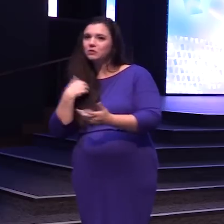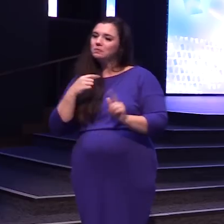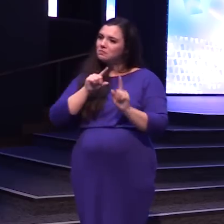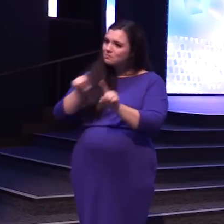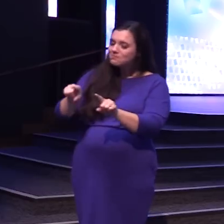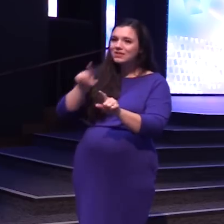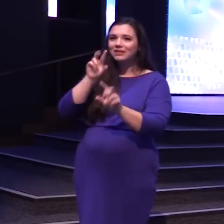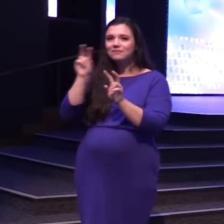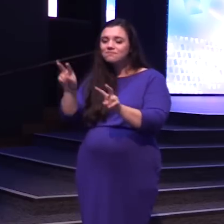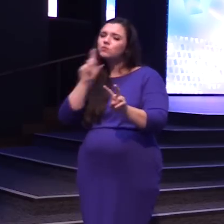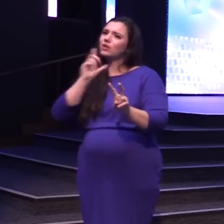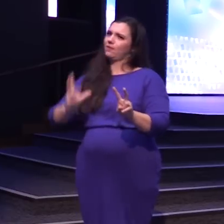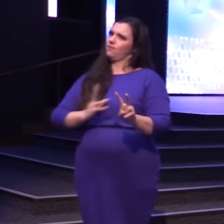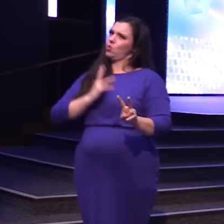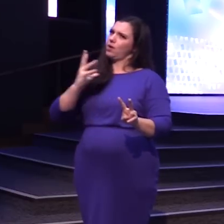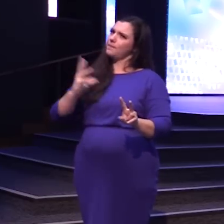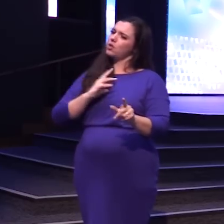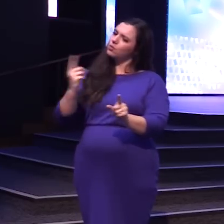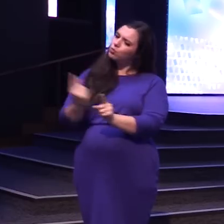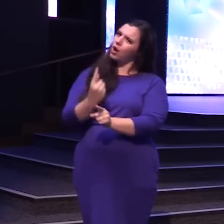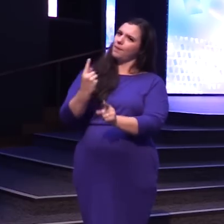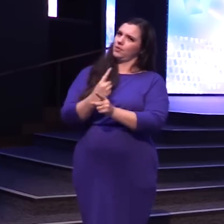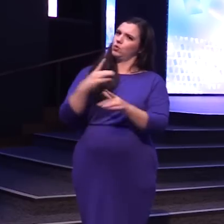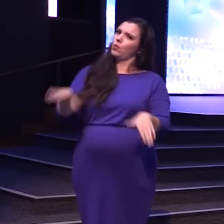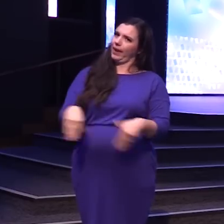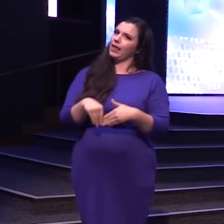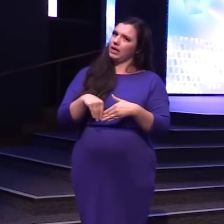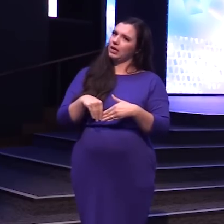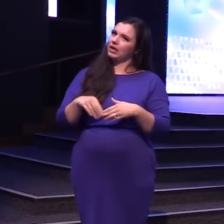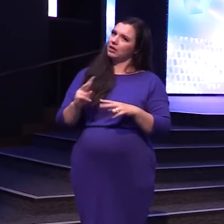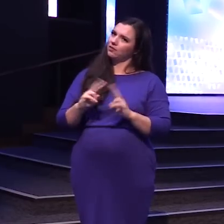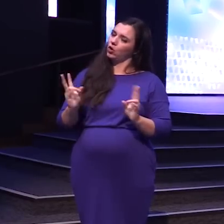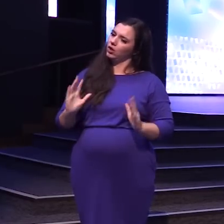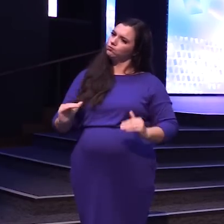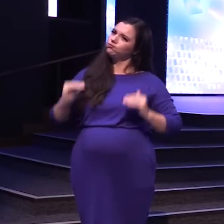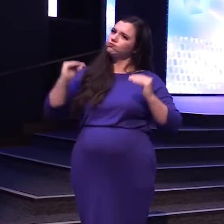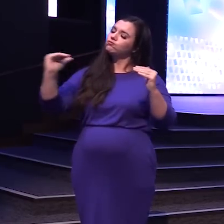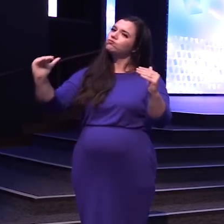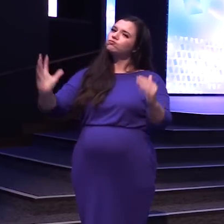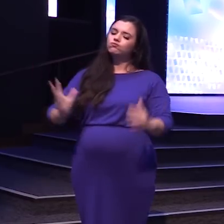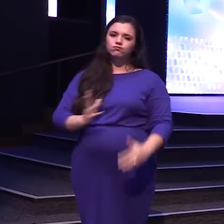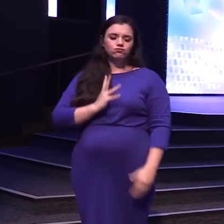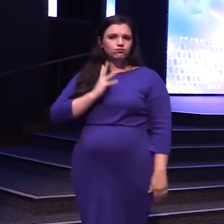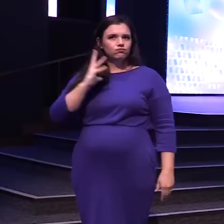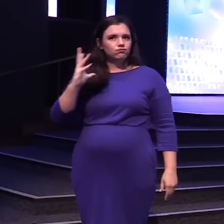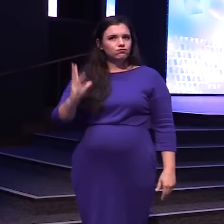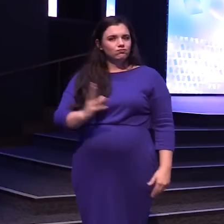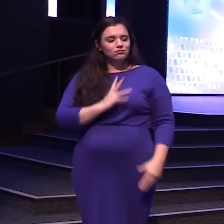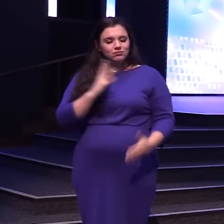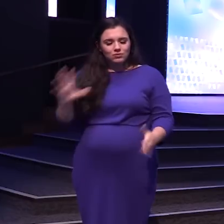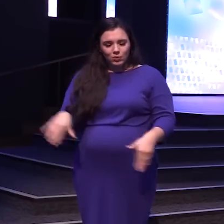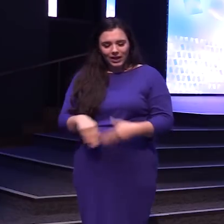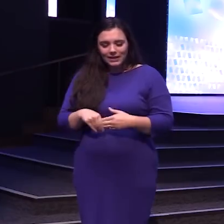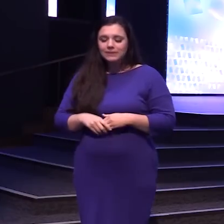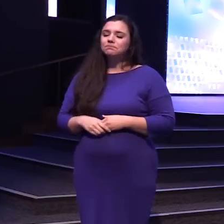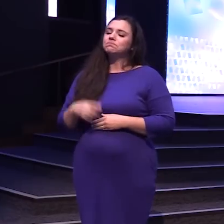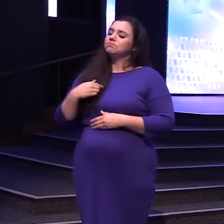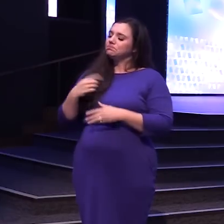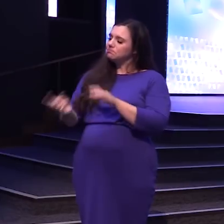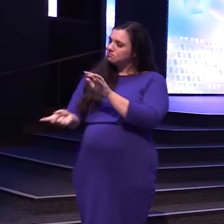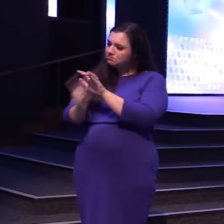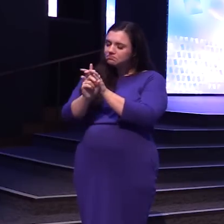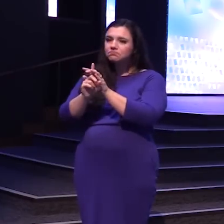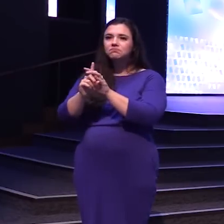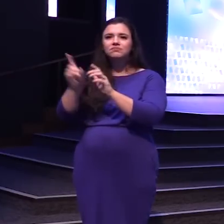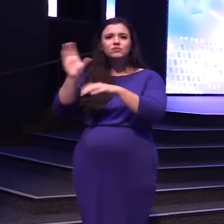was a very Like formal Proper Wedding Very elegant Wedding And it was in This beautiful